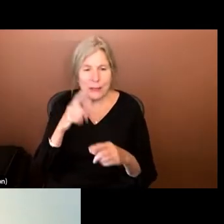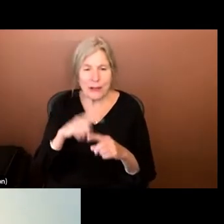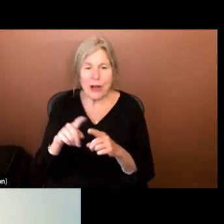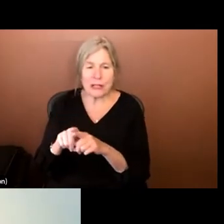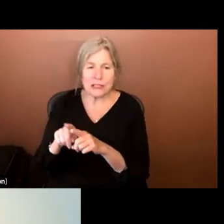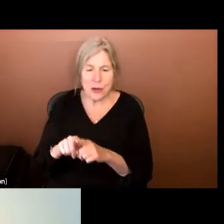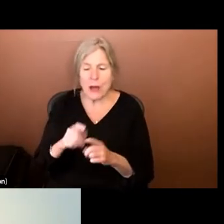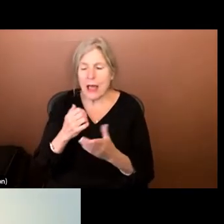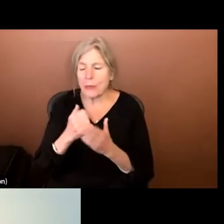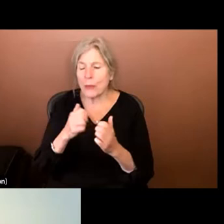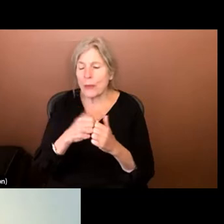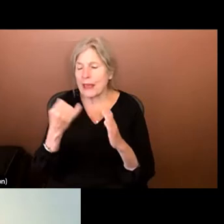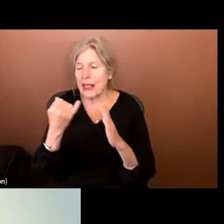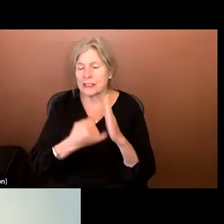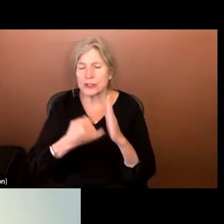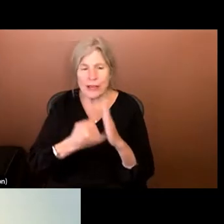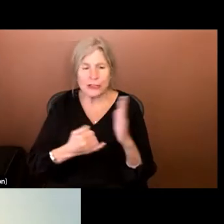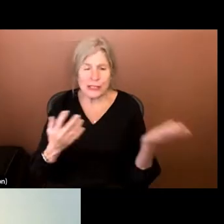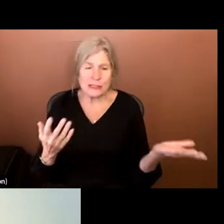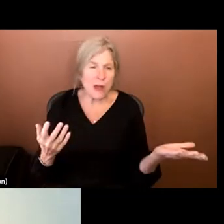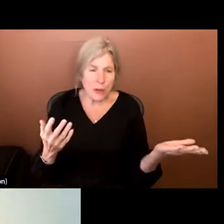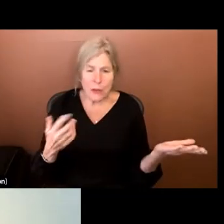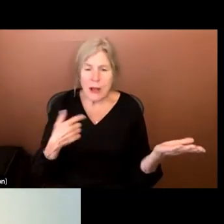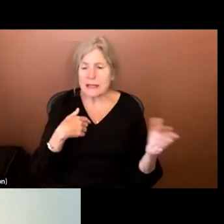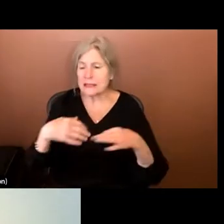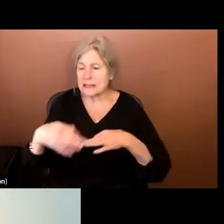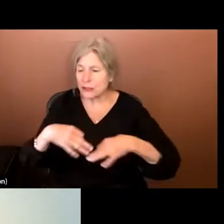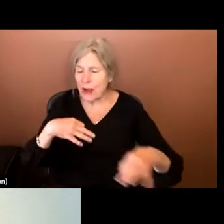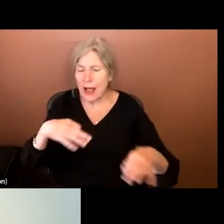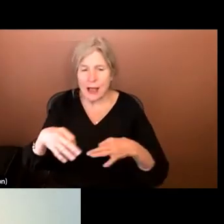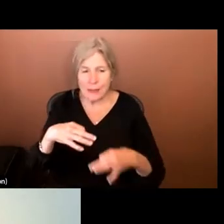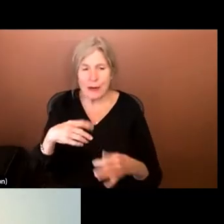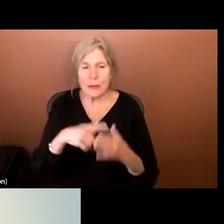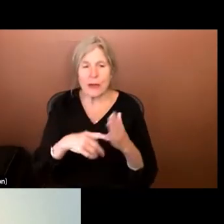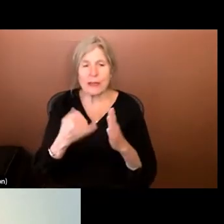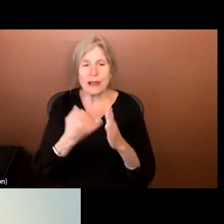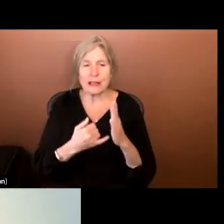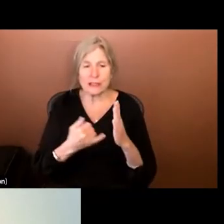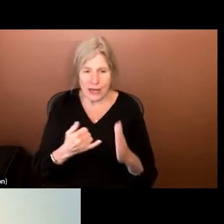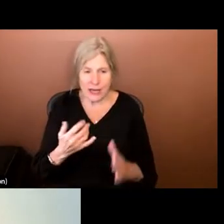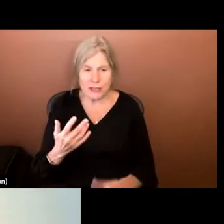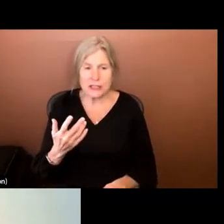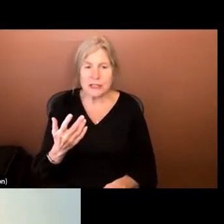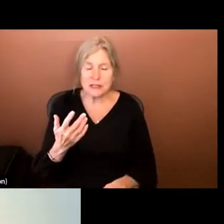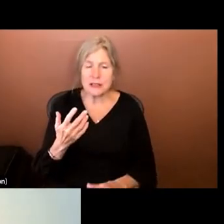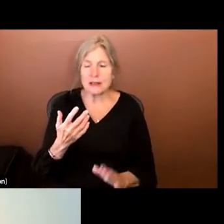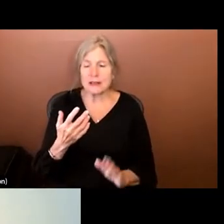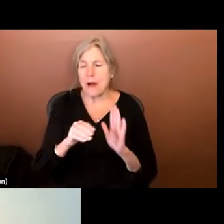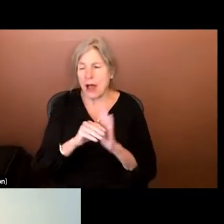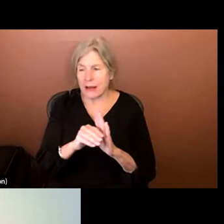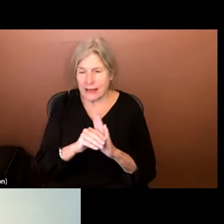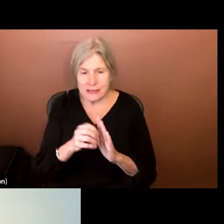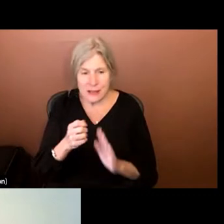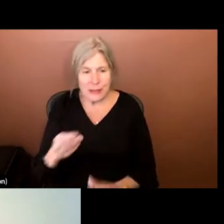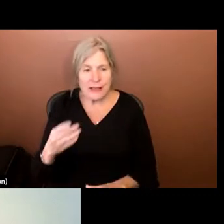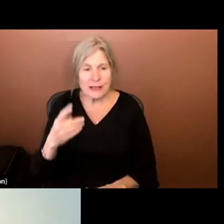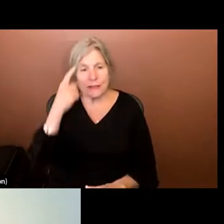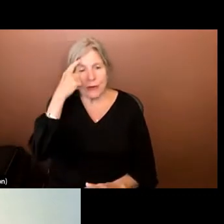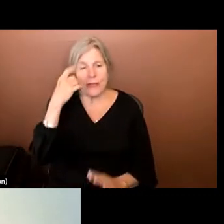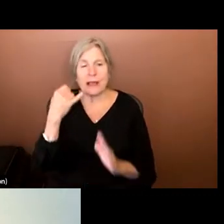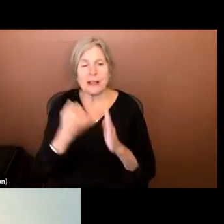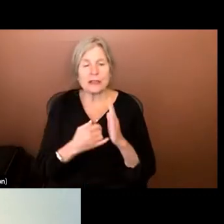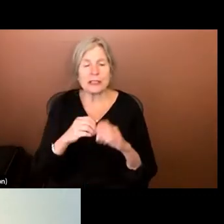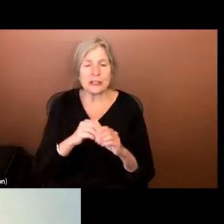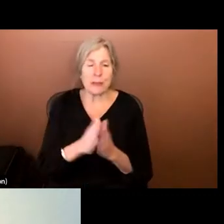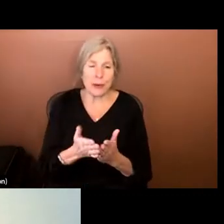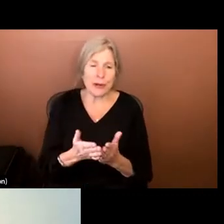helped with the illustrations. So describing what the illustrations and even modeling some things for the illustrations in the